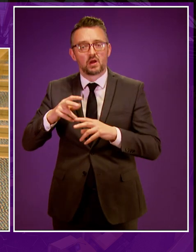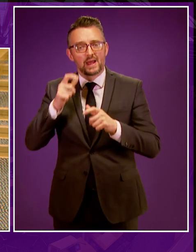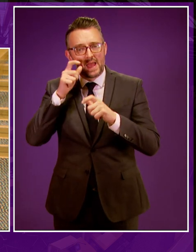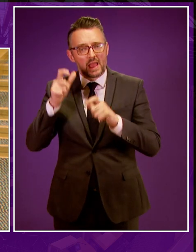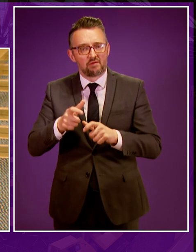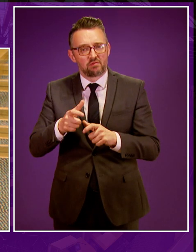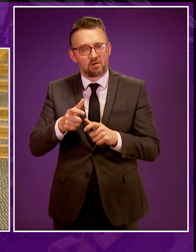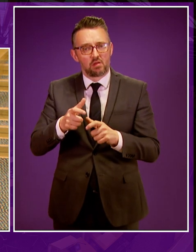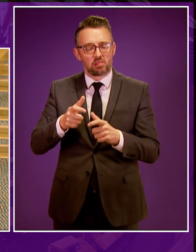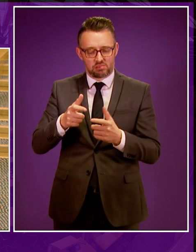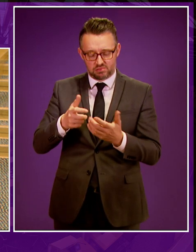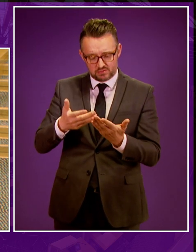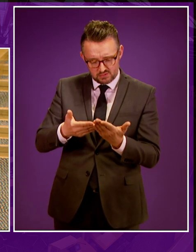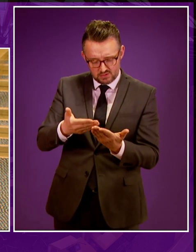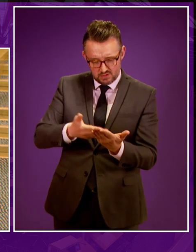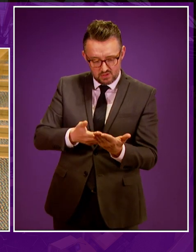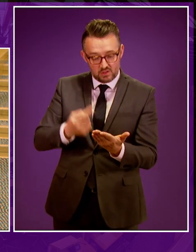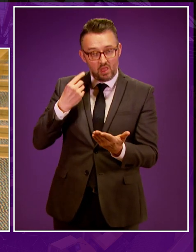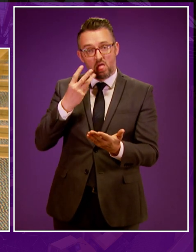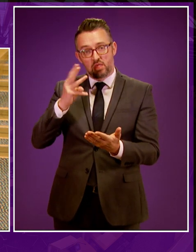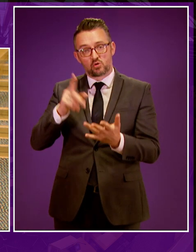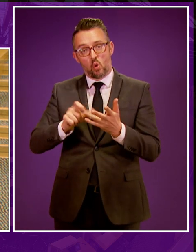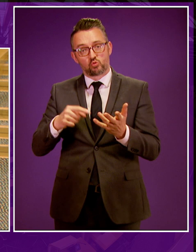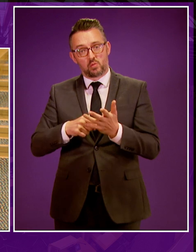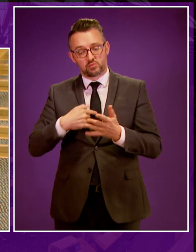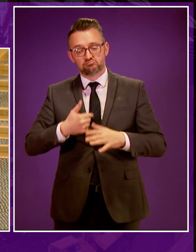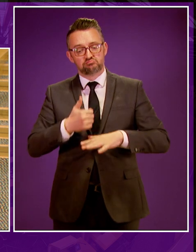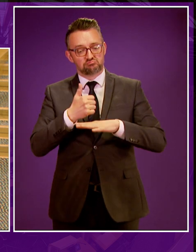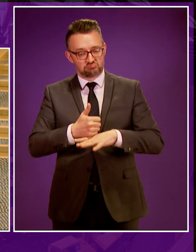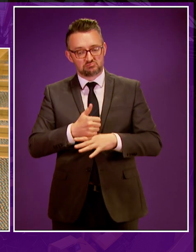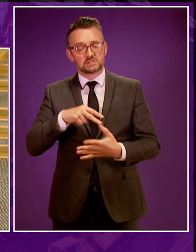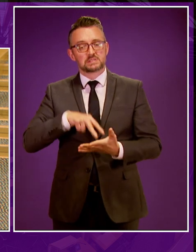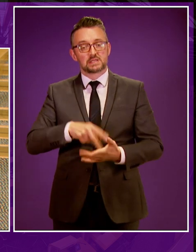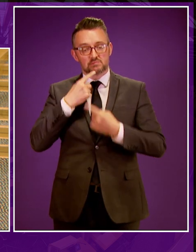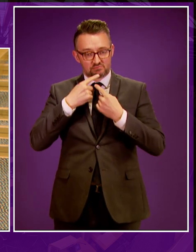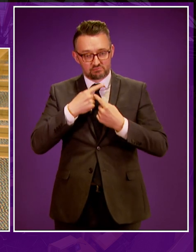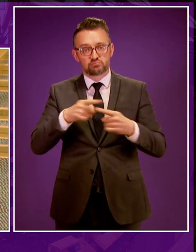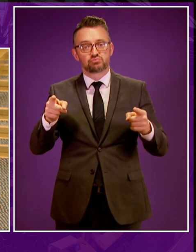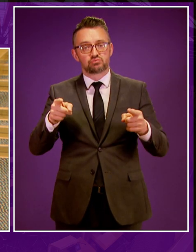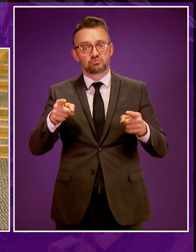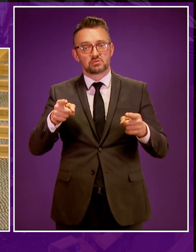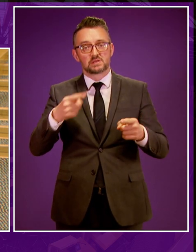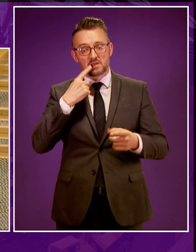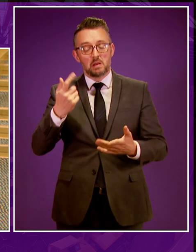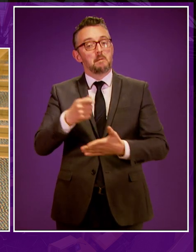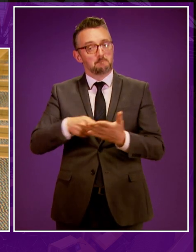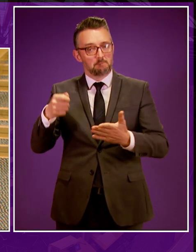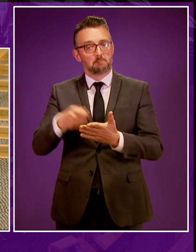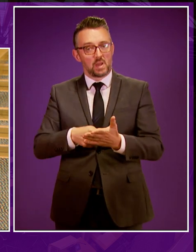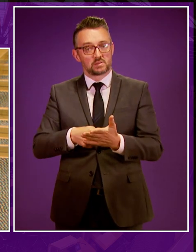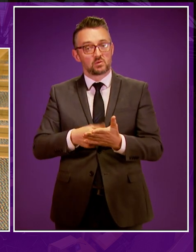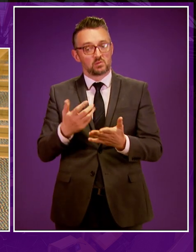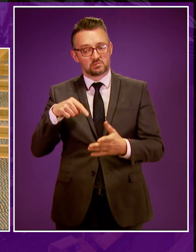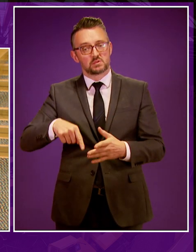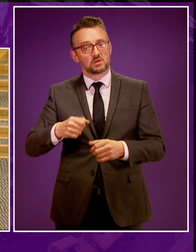considered the response to our consultation. And on the 3rd of October, we've set out a position and put in place a robust and effective ban on unconventional oil and gas